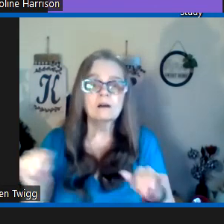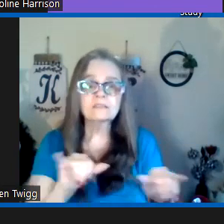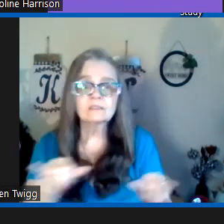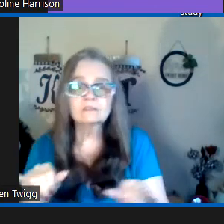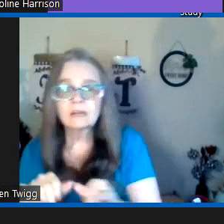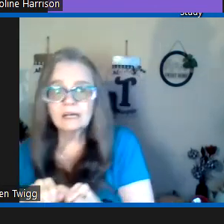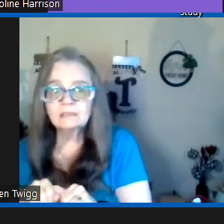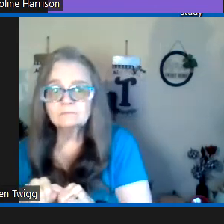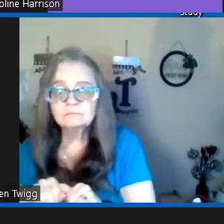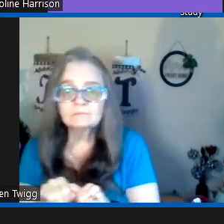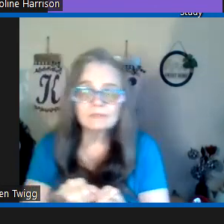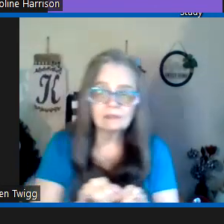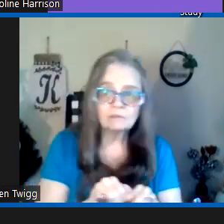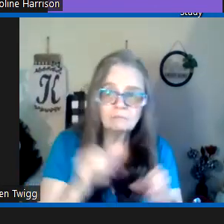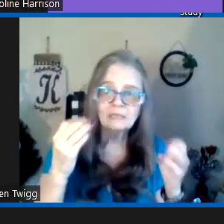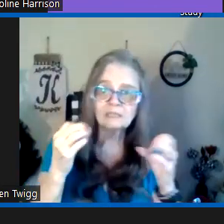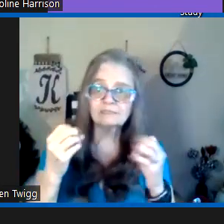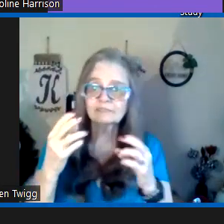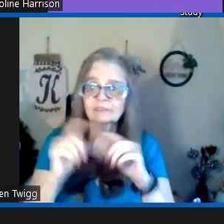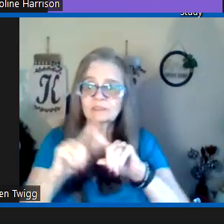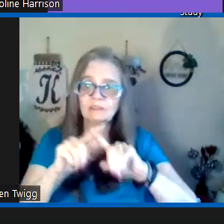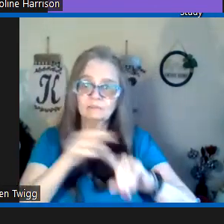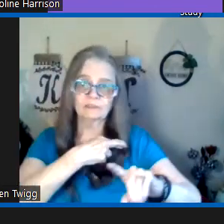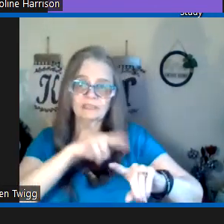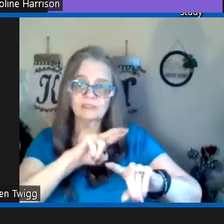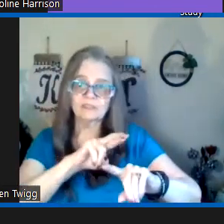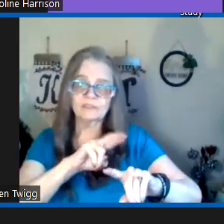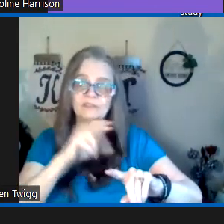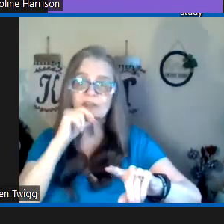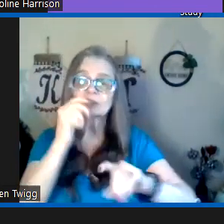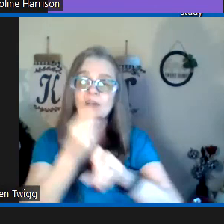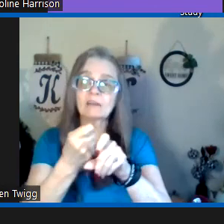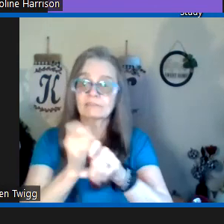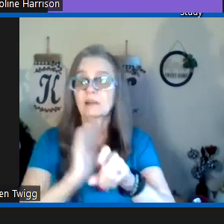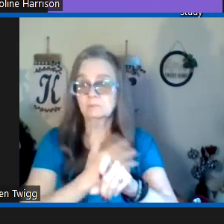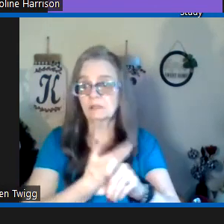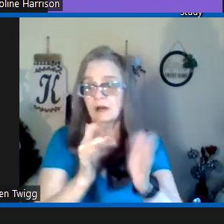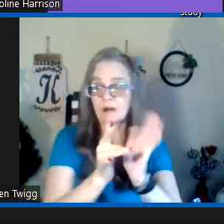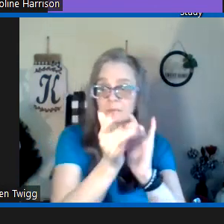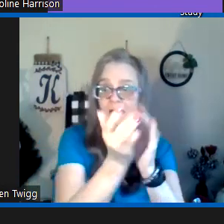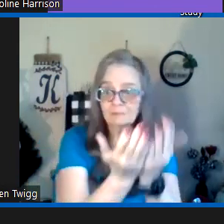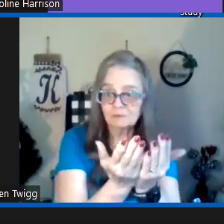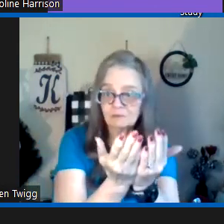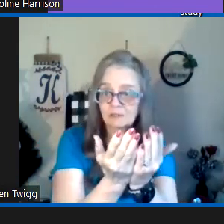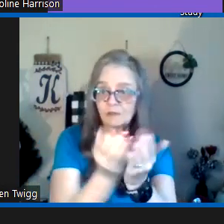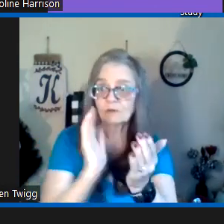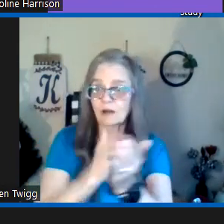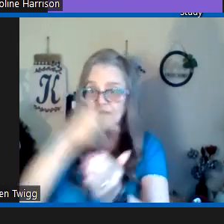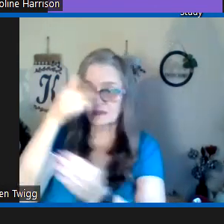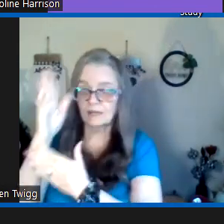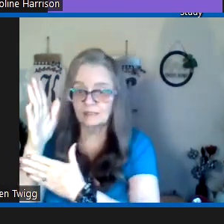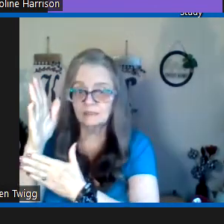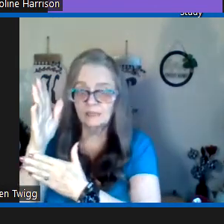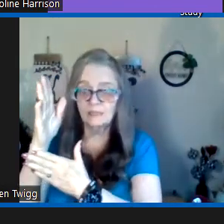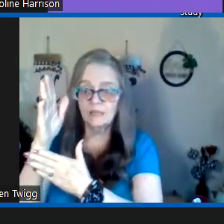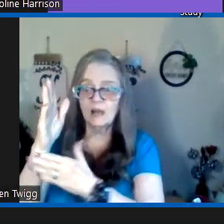also um many different religions that are not from our bible or